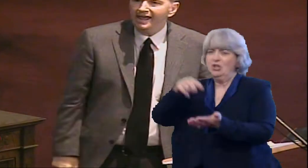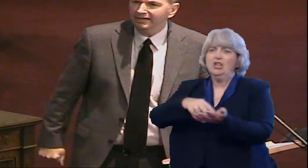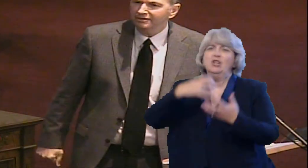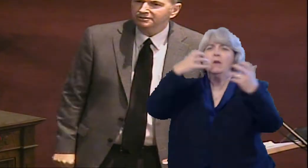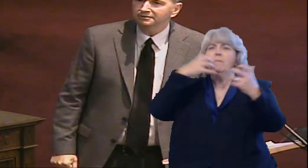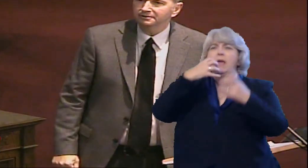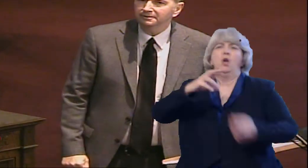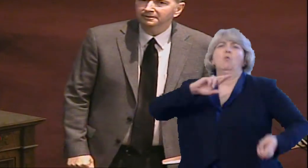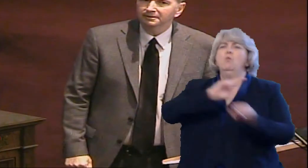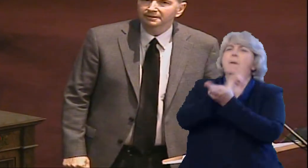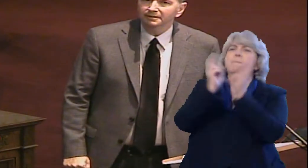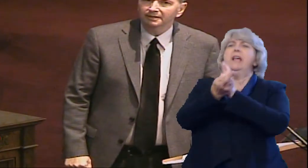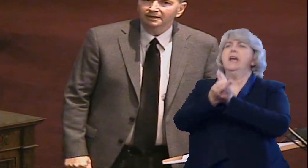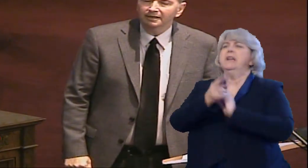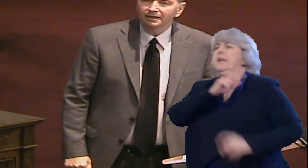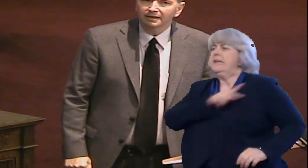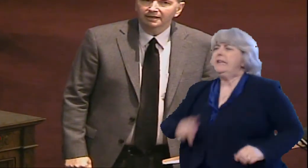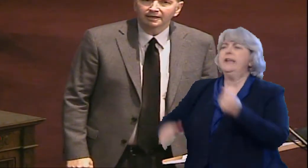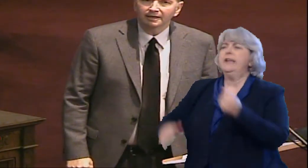at hand!